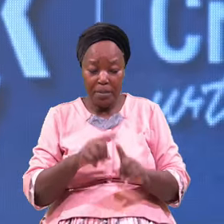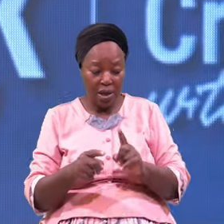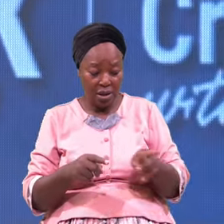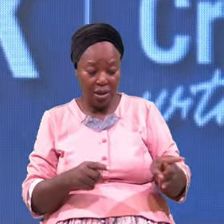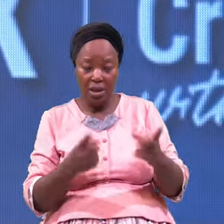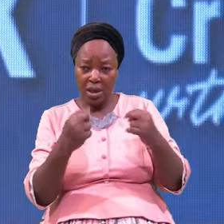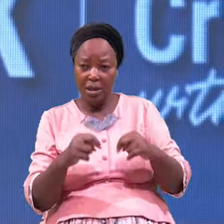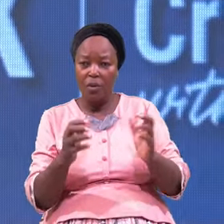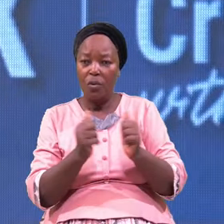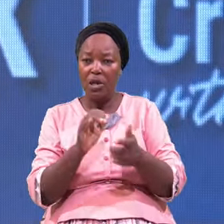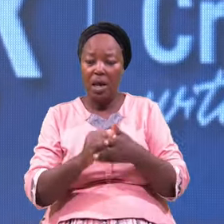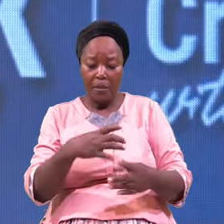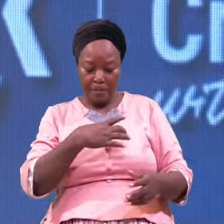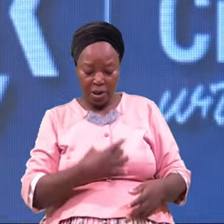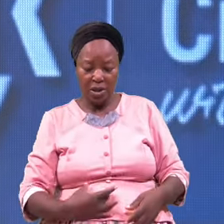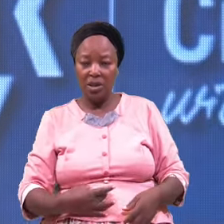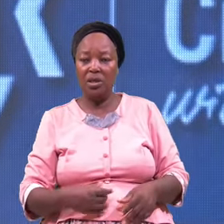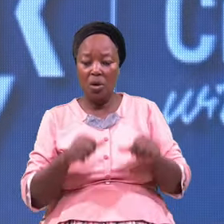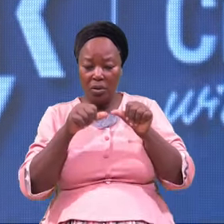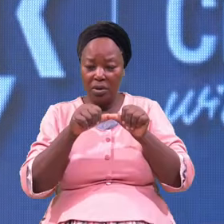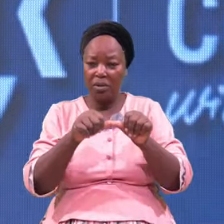Passionate Opportunity